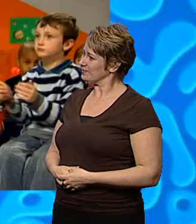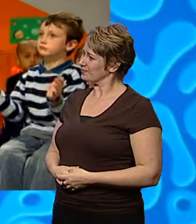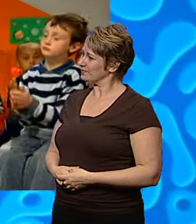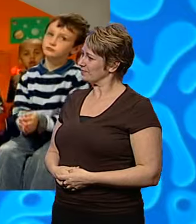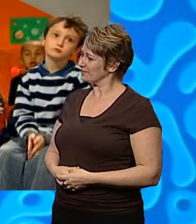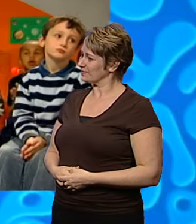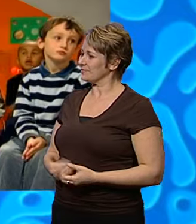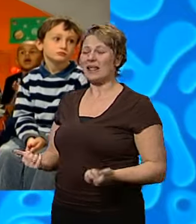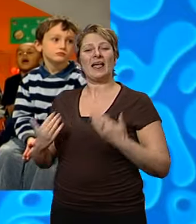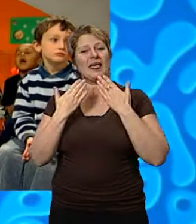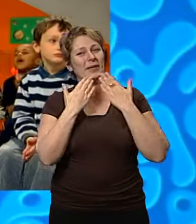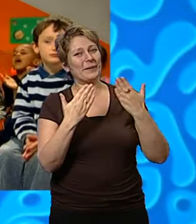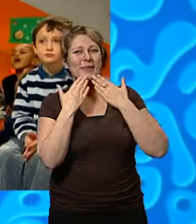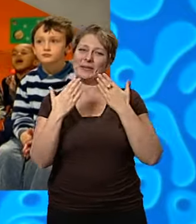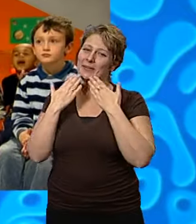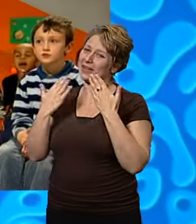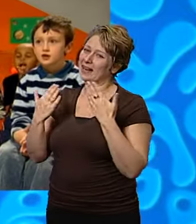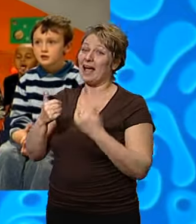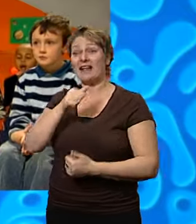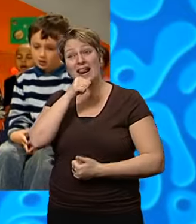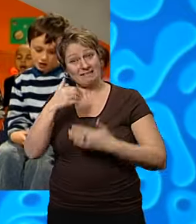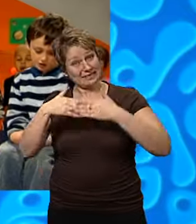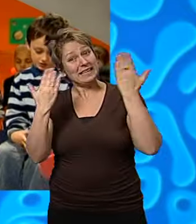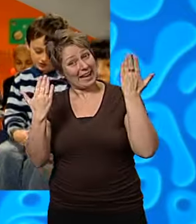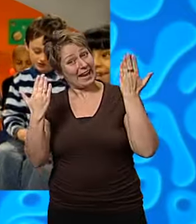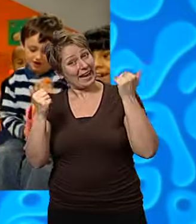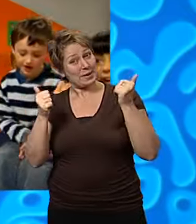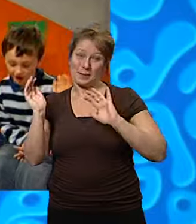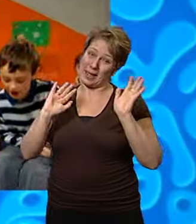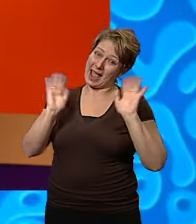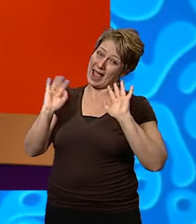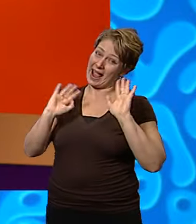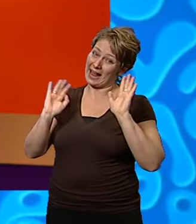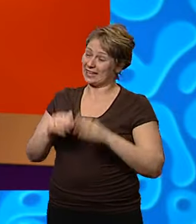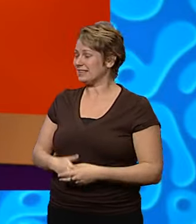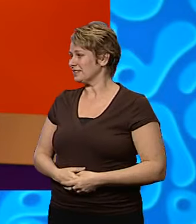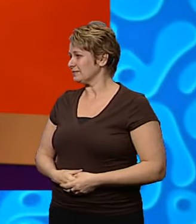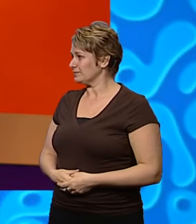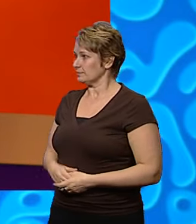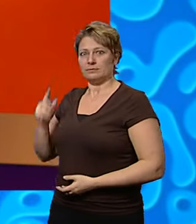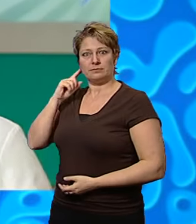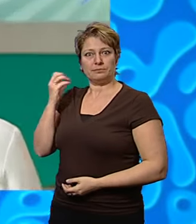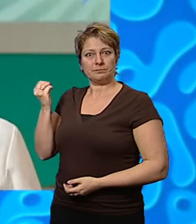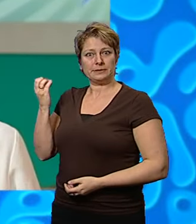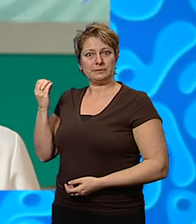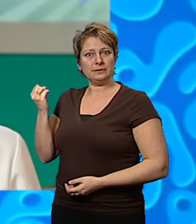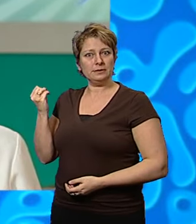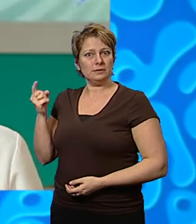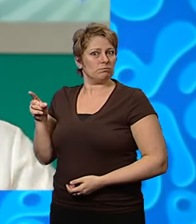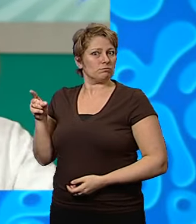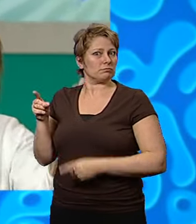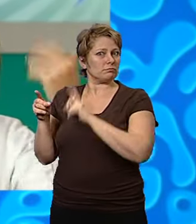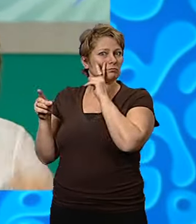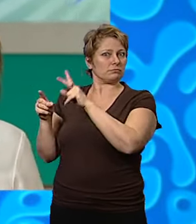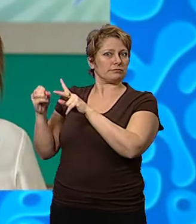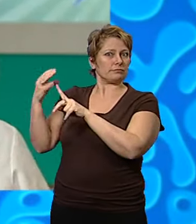Oh, thank you very much, everyone! Bye! Have a lovely day! Bye! Bye! I hear a beep. I see a flash.